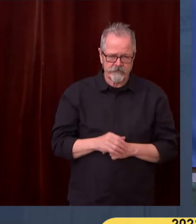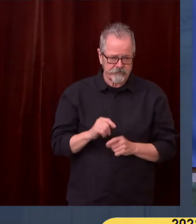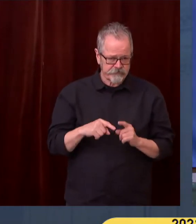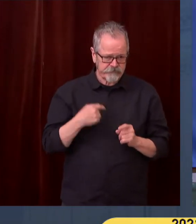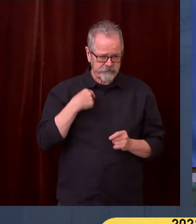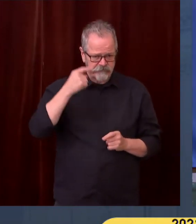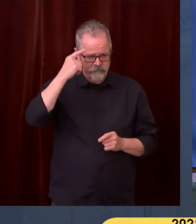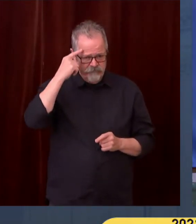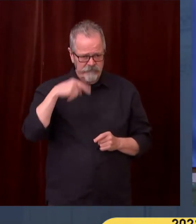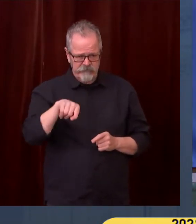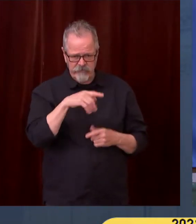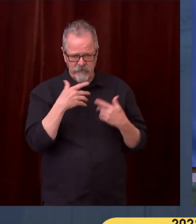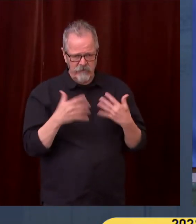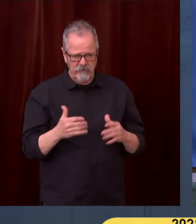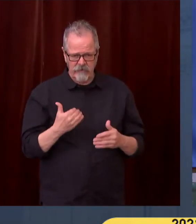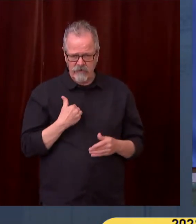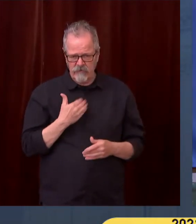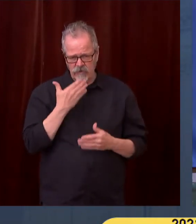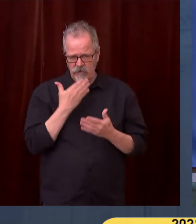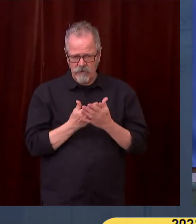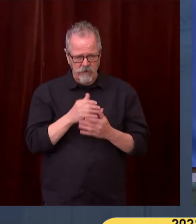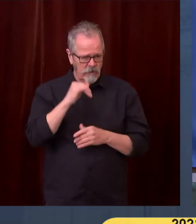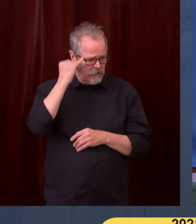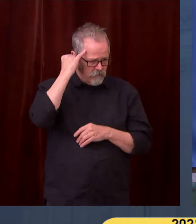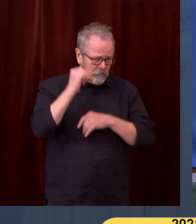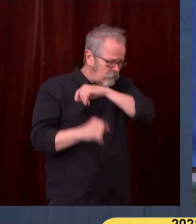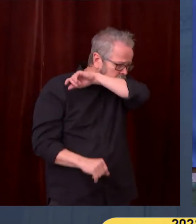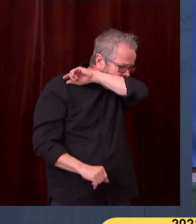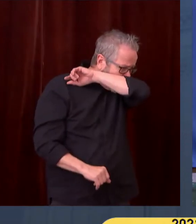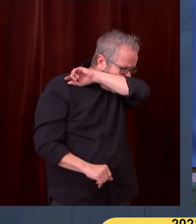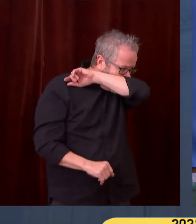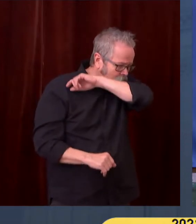hold my comments to that relatively brief recitation.